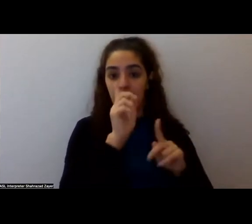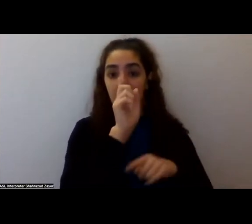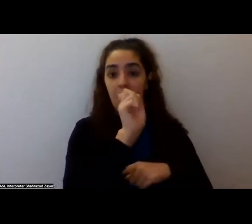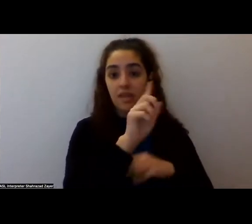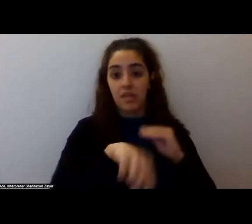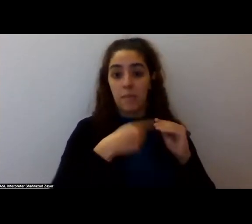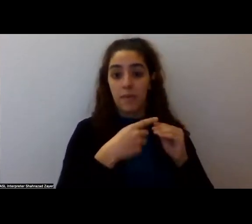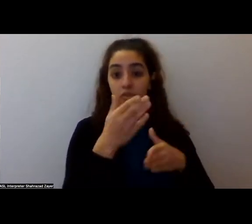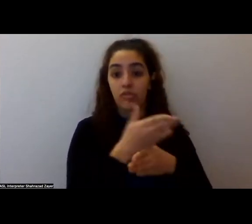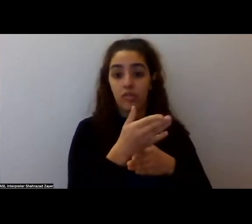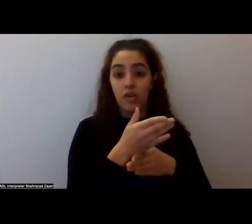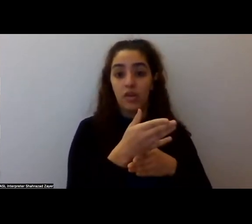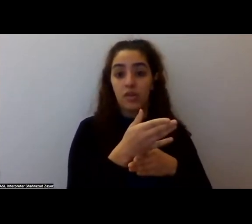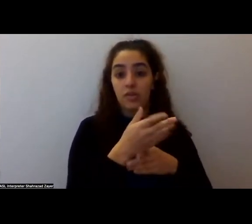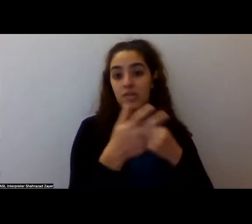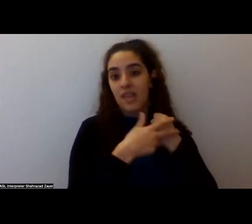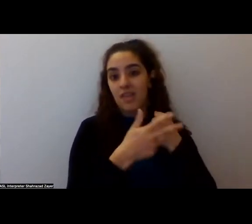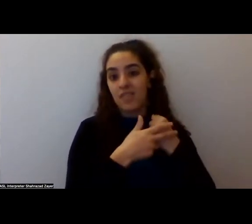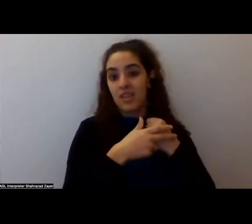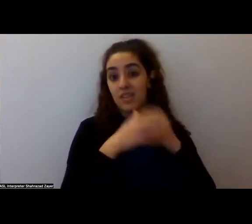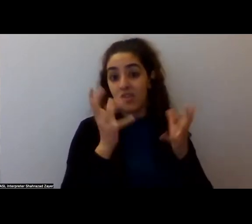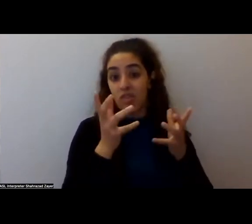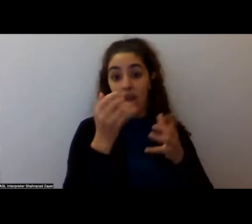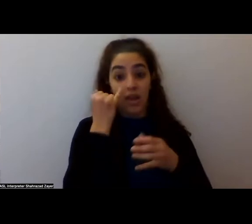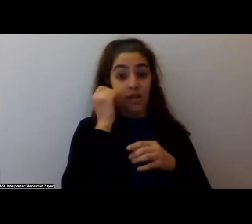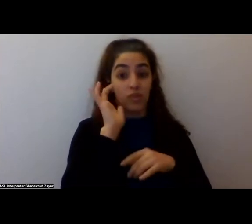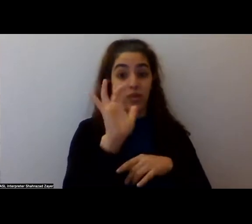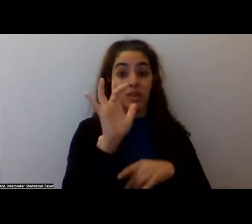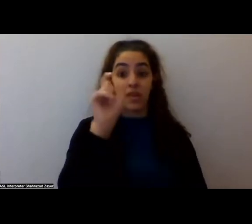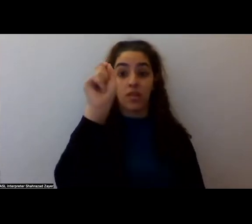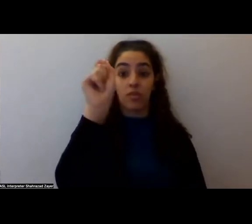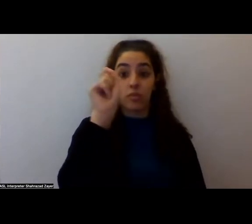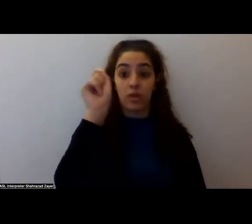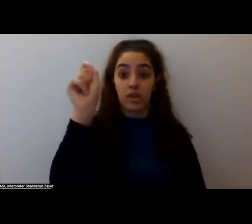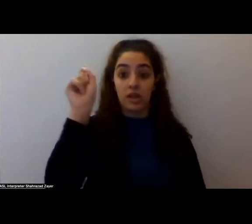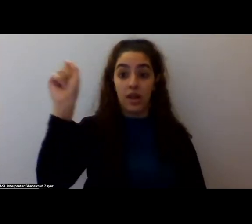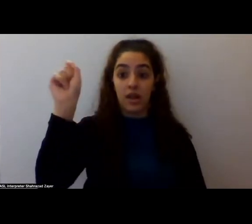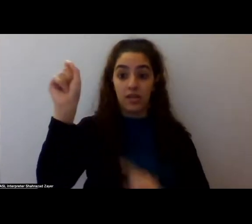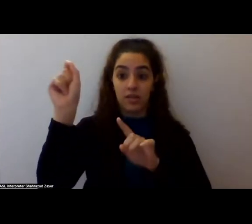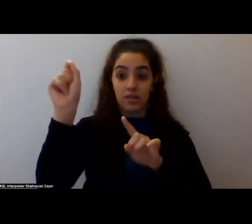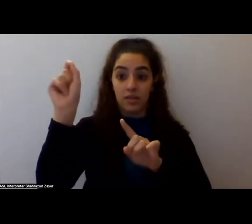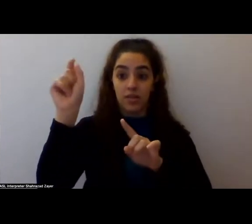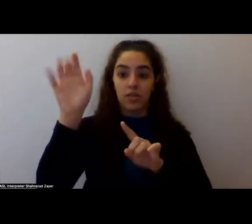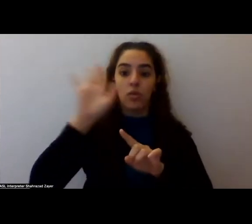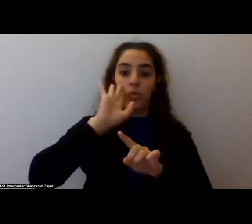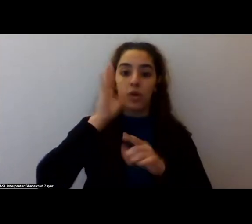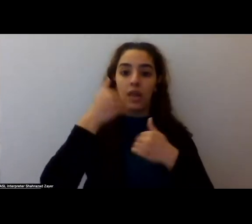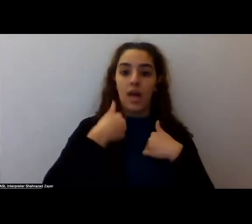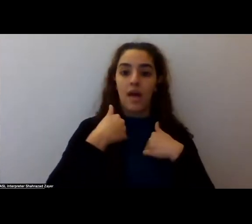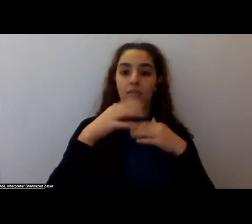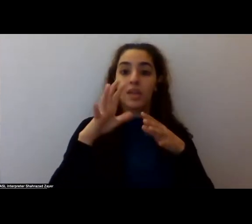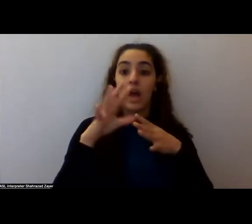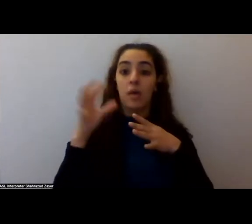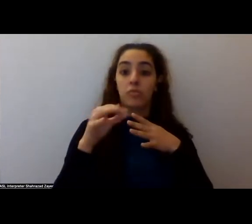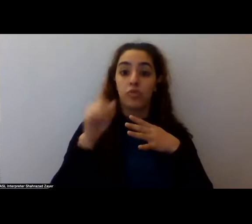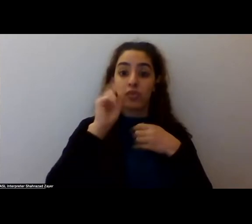dots right next to the, just next to and above the box where you type into the chat, um, there should be an option to save chat.